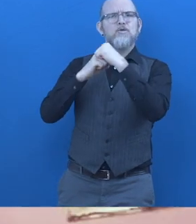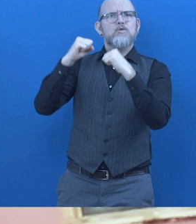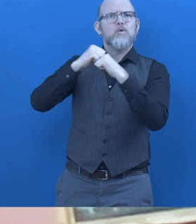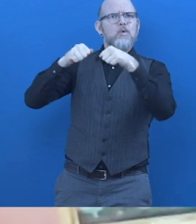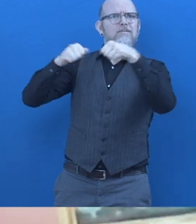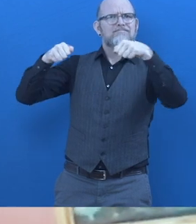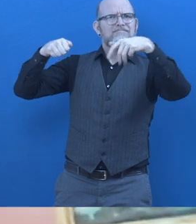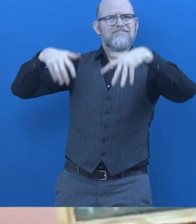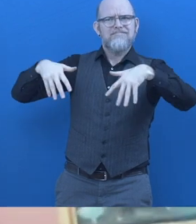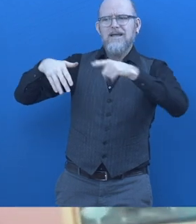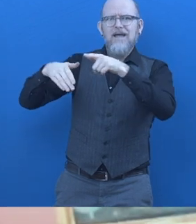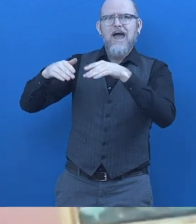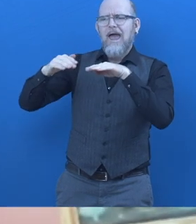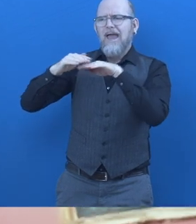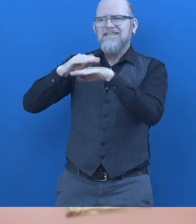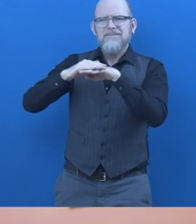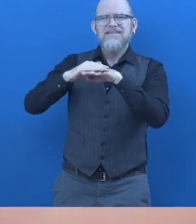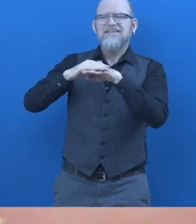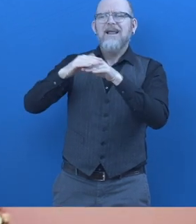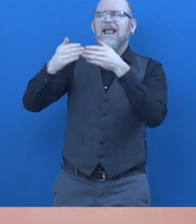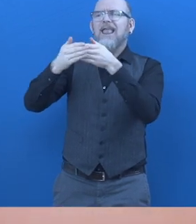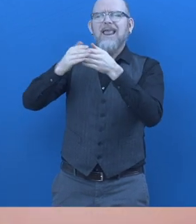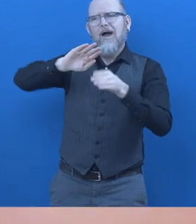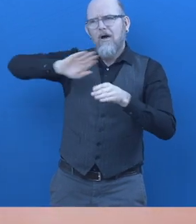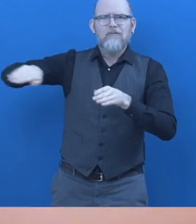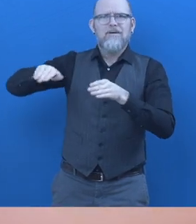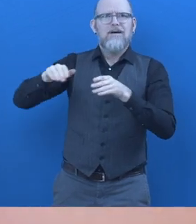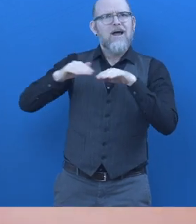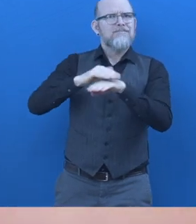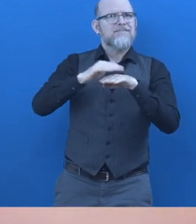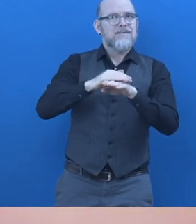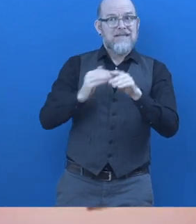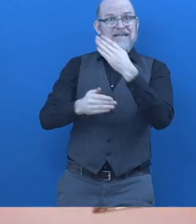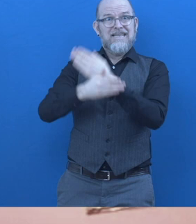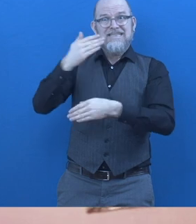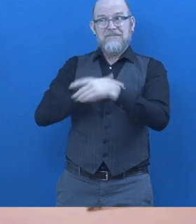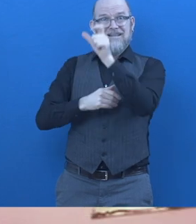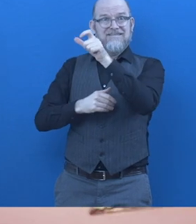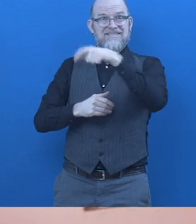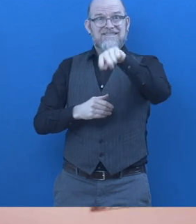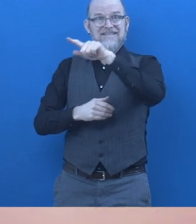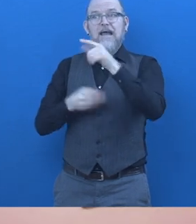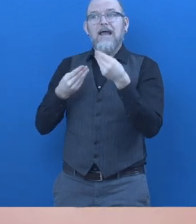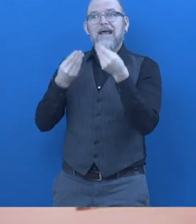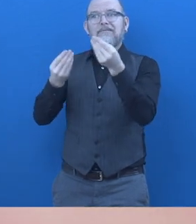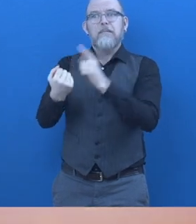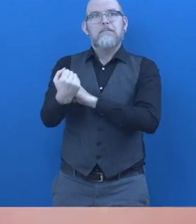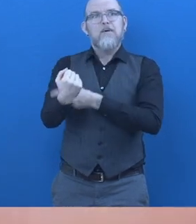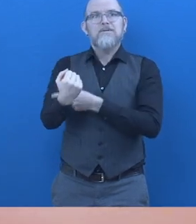be the comprehensive way it is designed to tackle the structural and rooted barriers.